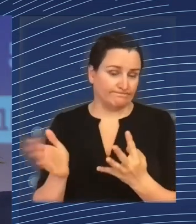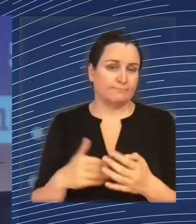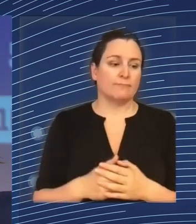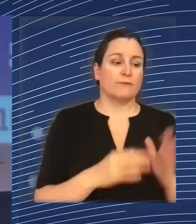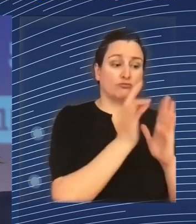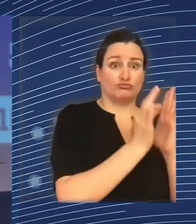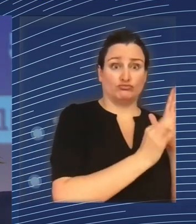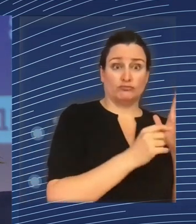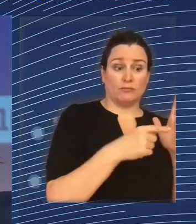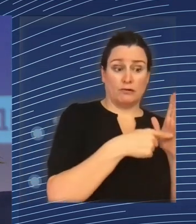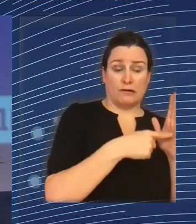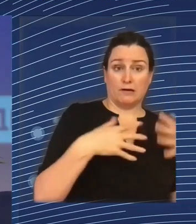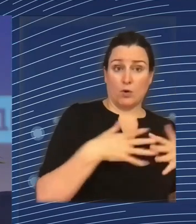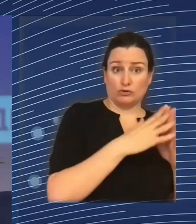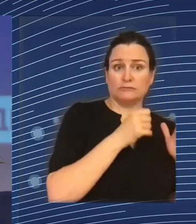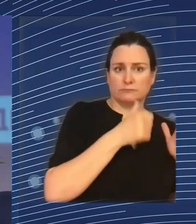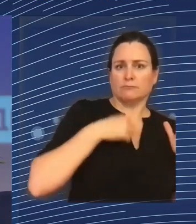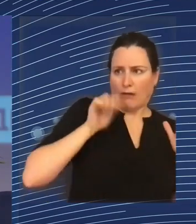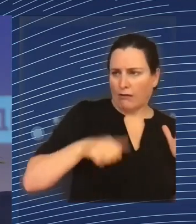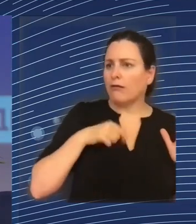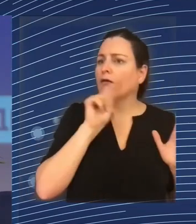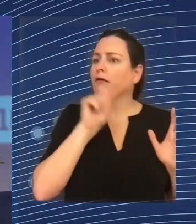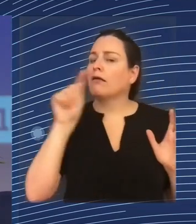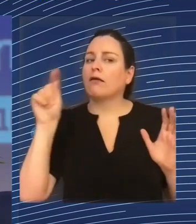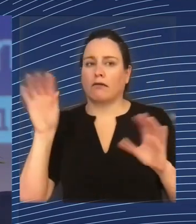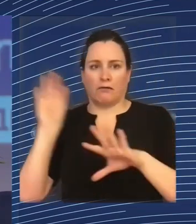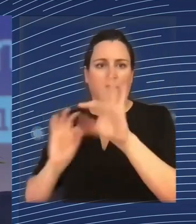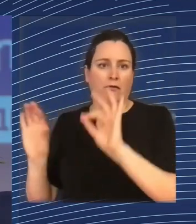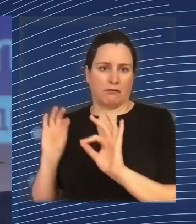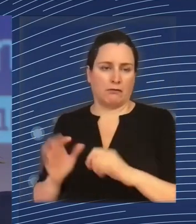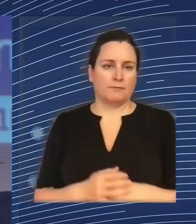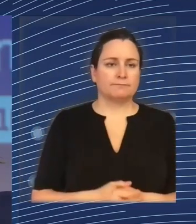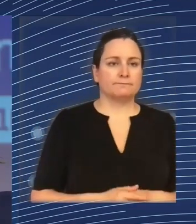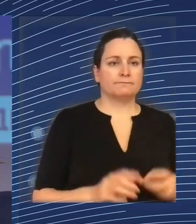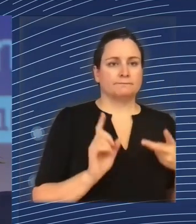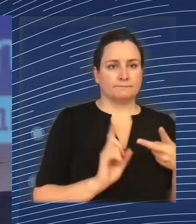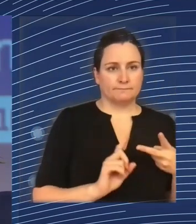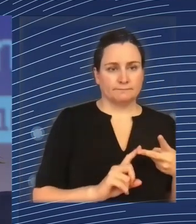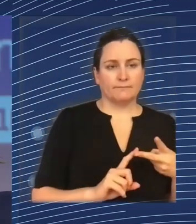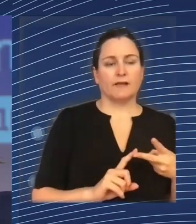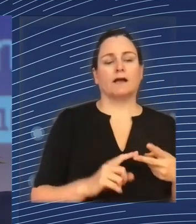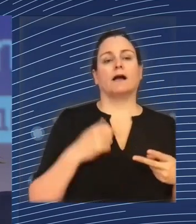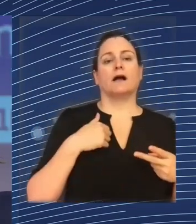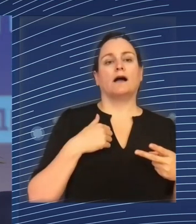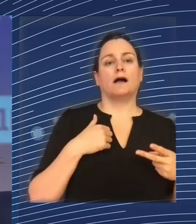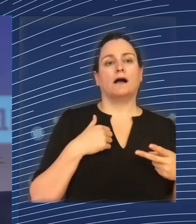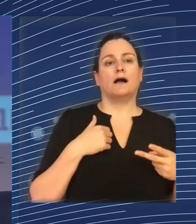also, we are very much looking at the step proposal, because it's the first step towards